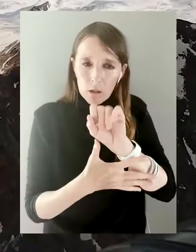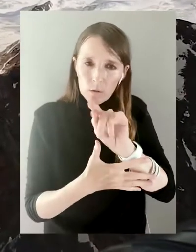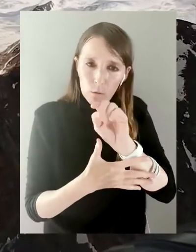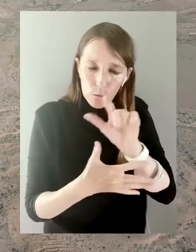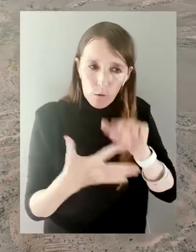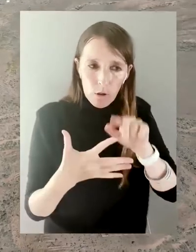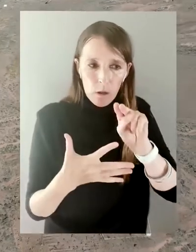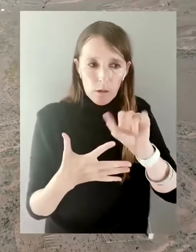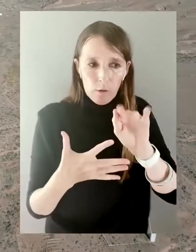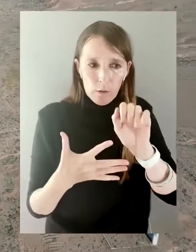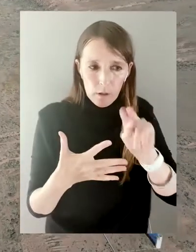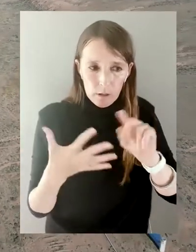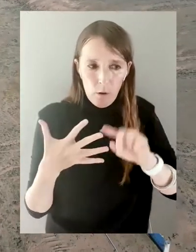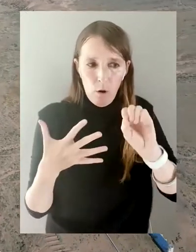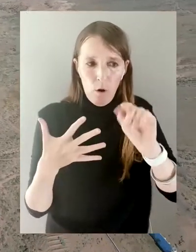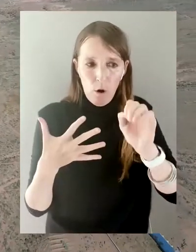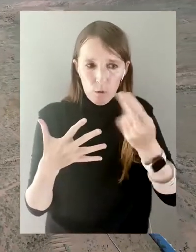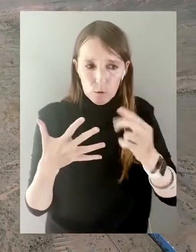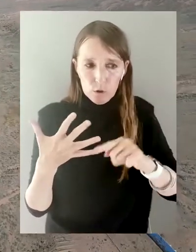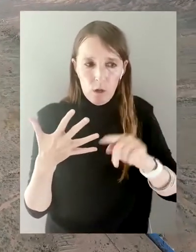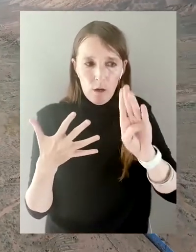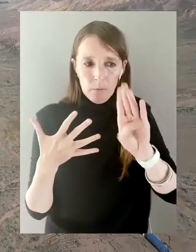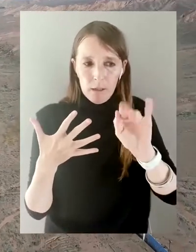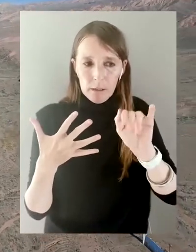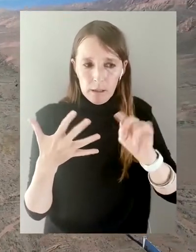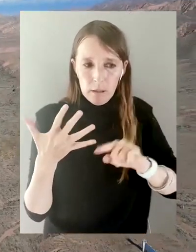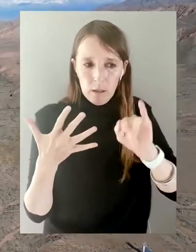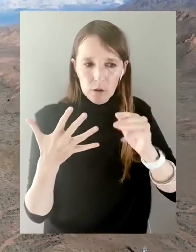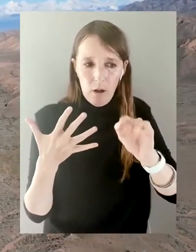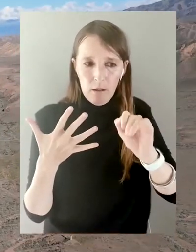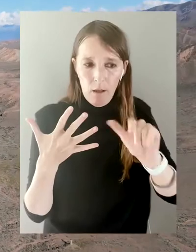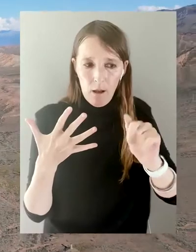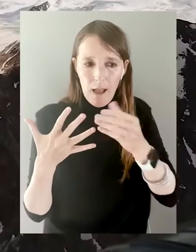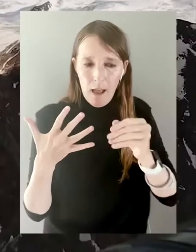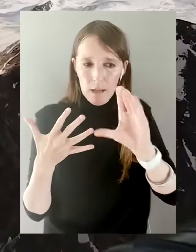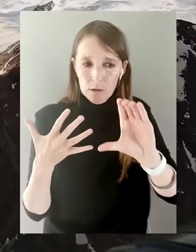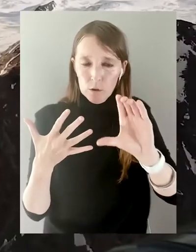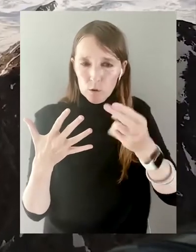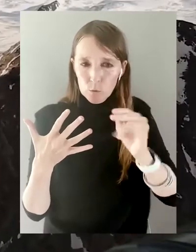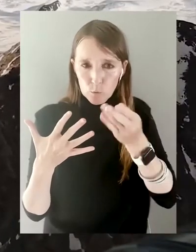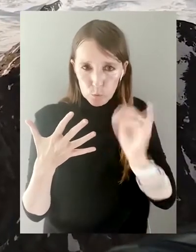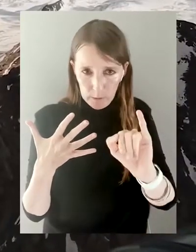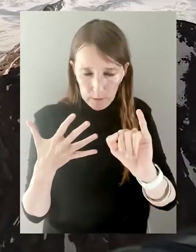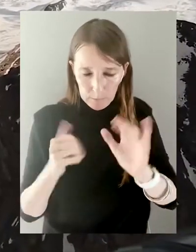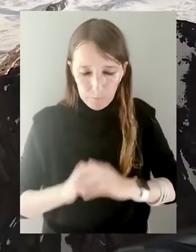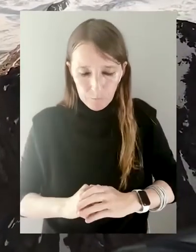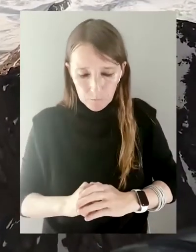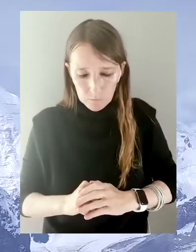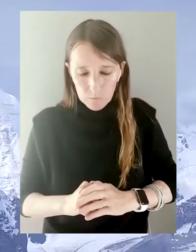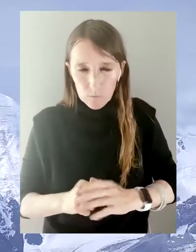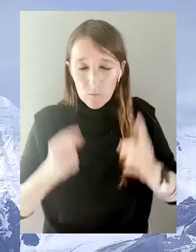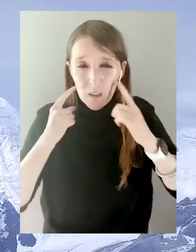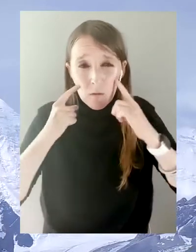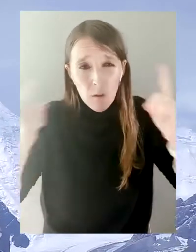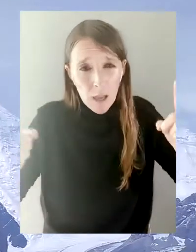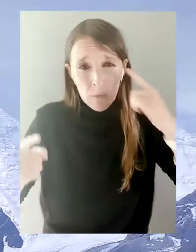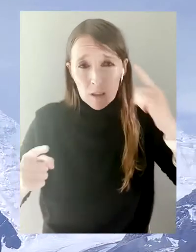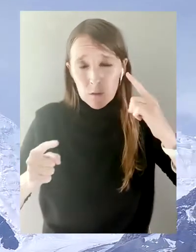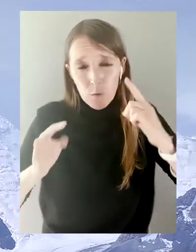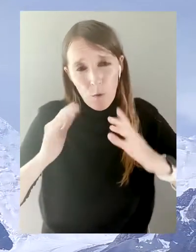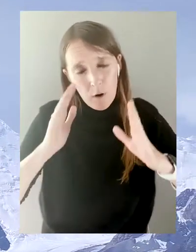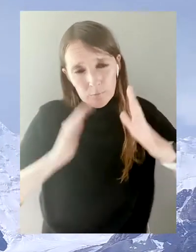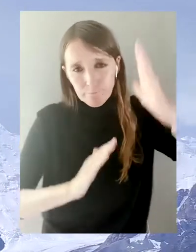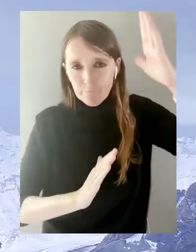regions such as Isakul, Narin, Osh, Badken, Jalalabad, Talas and Chui. The country